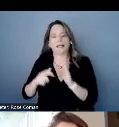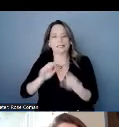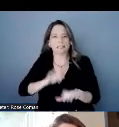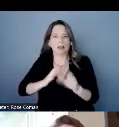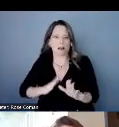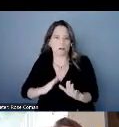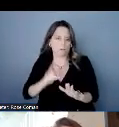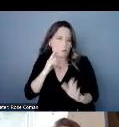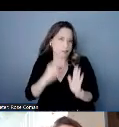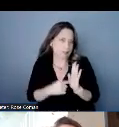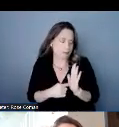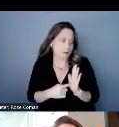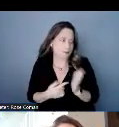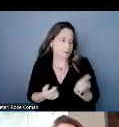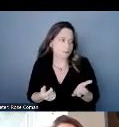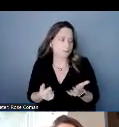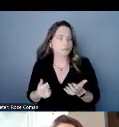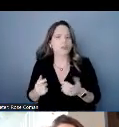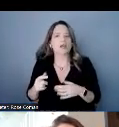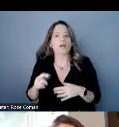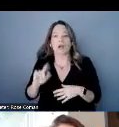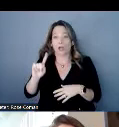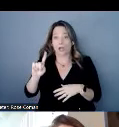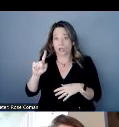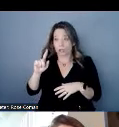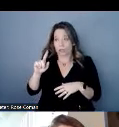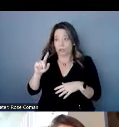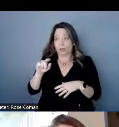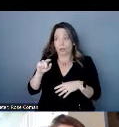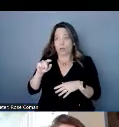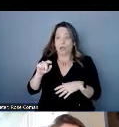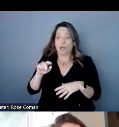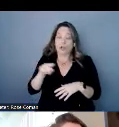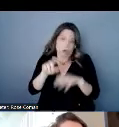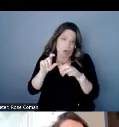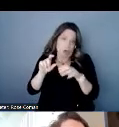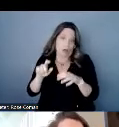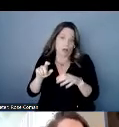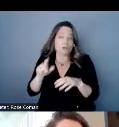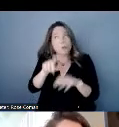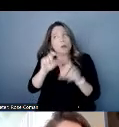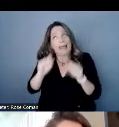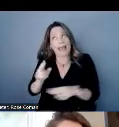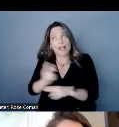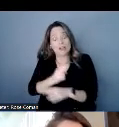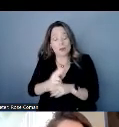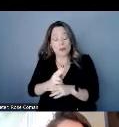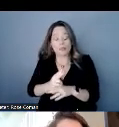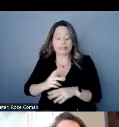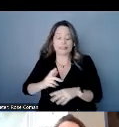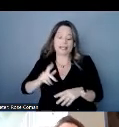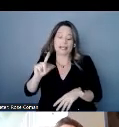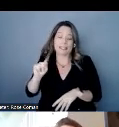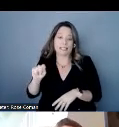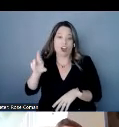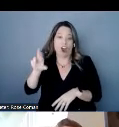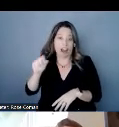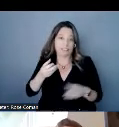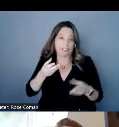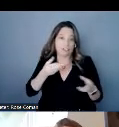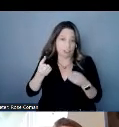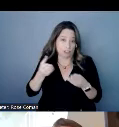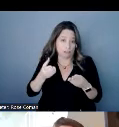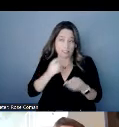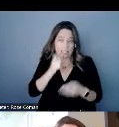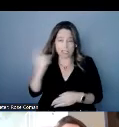innocaption just because you can use a telecommunications relay service doesn't mean that you necessarily should and what